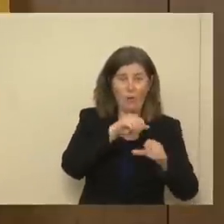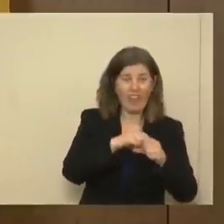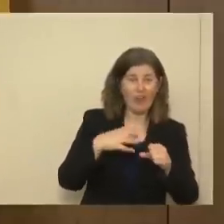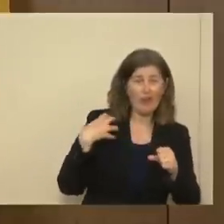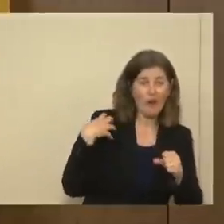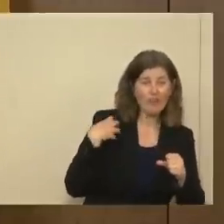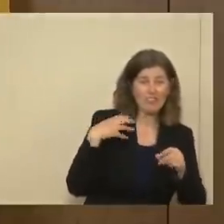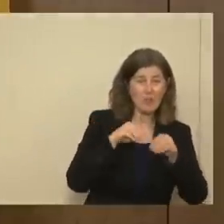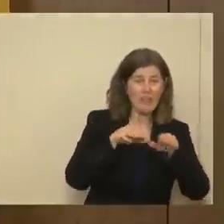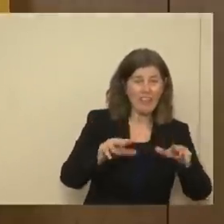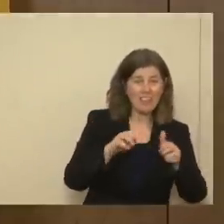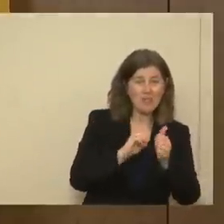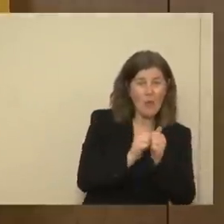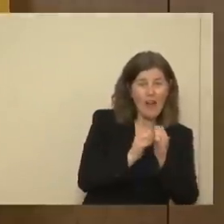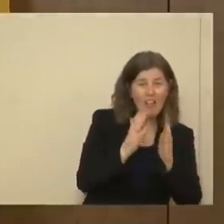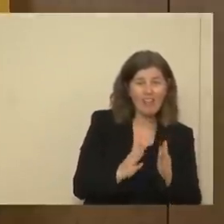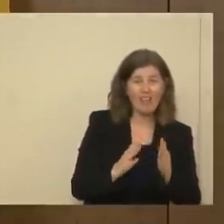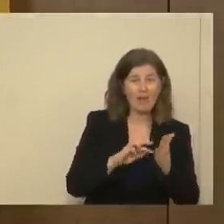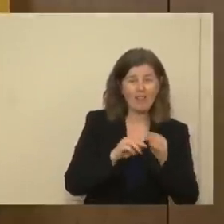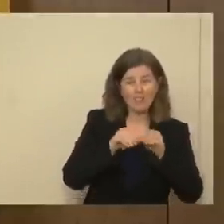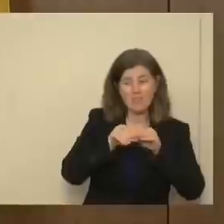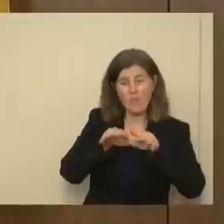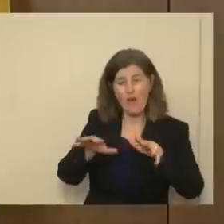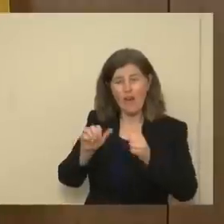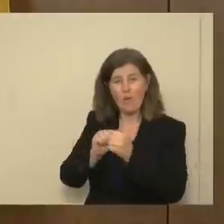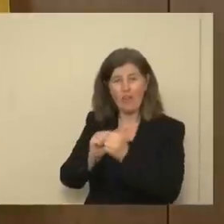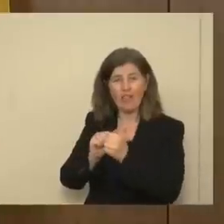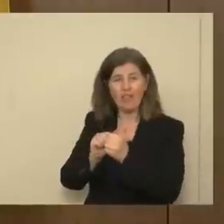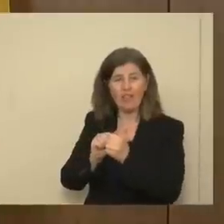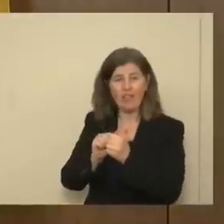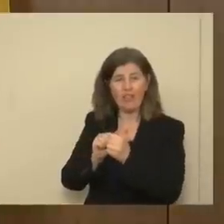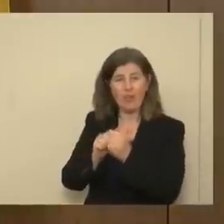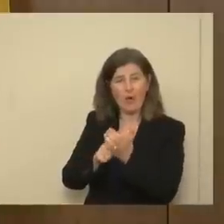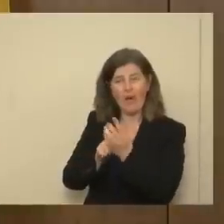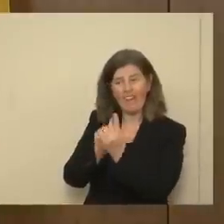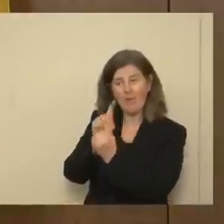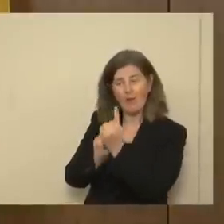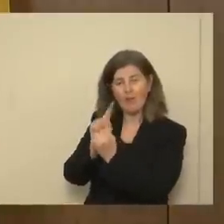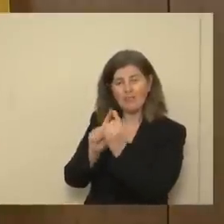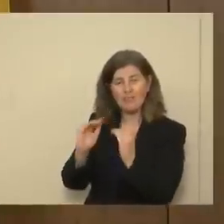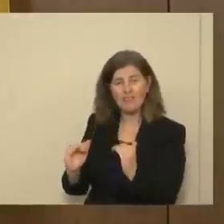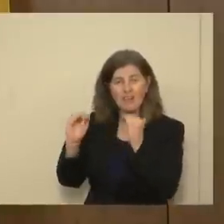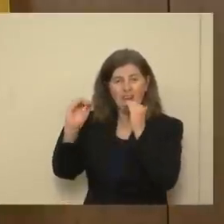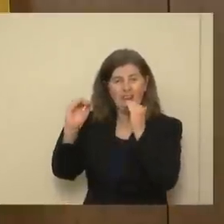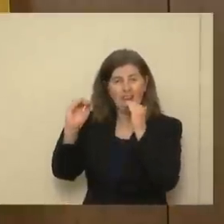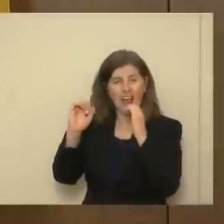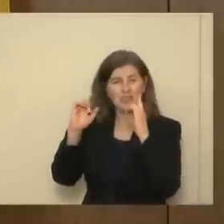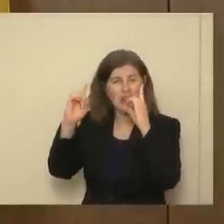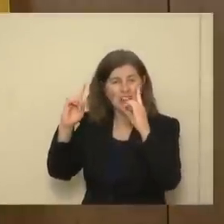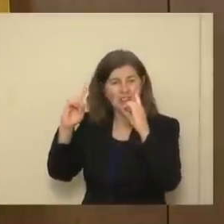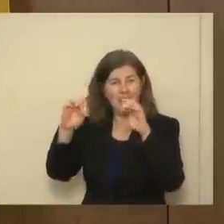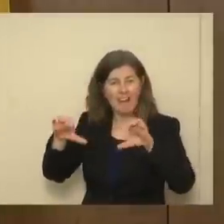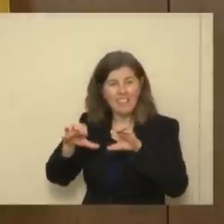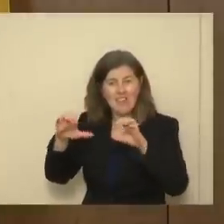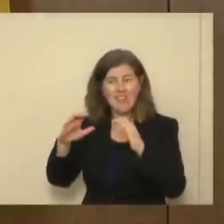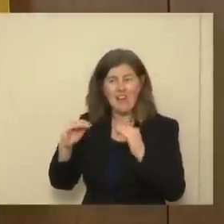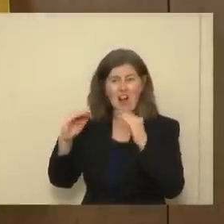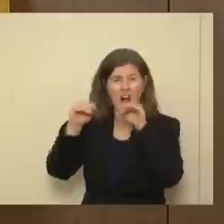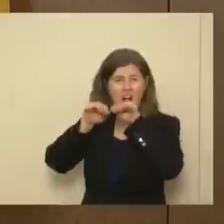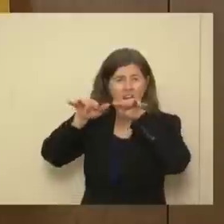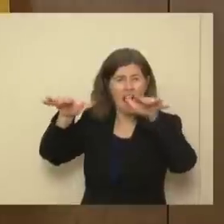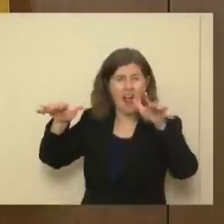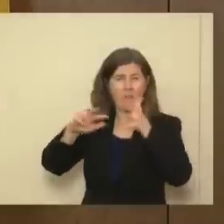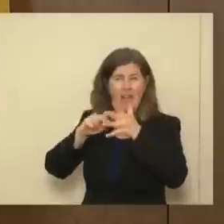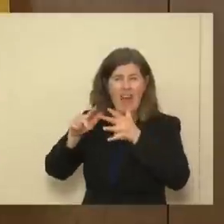coaches, then you have spread between the required in-person higher education activities, and it means that we